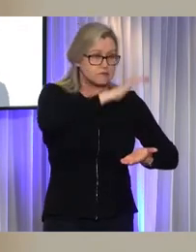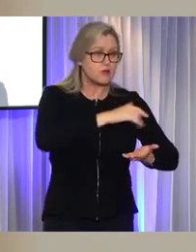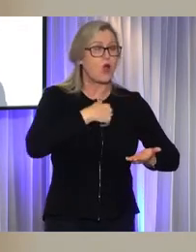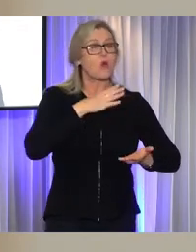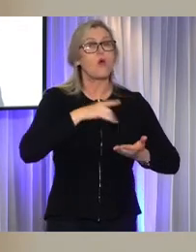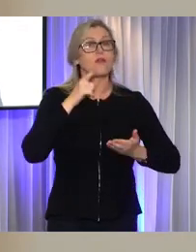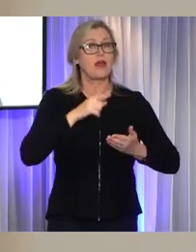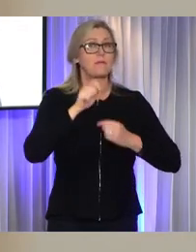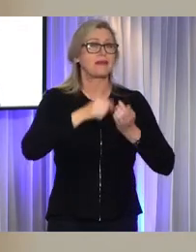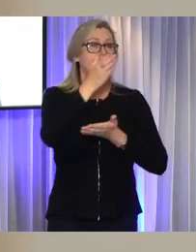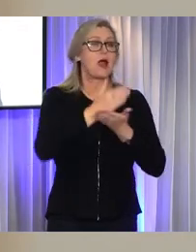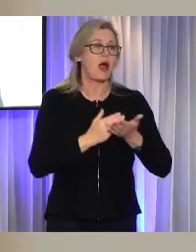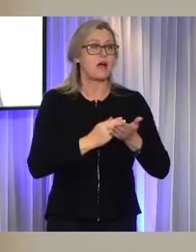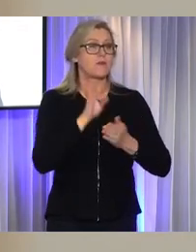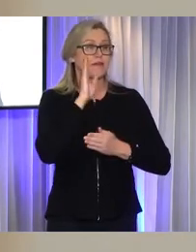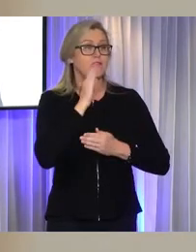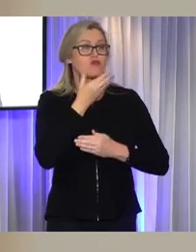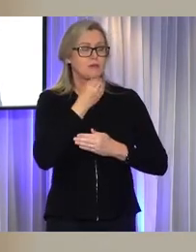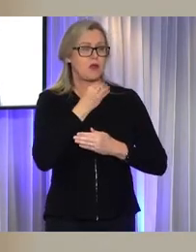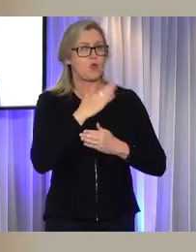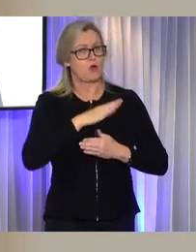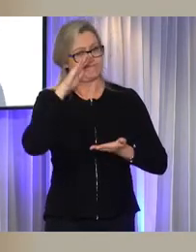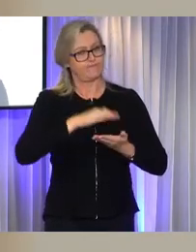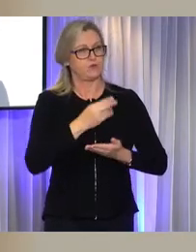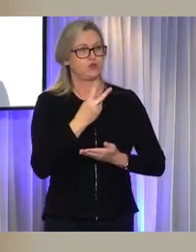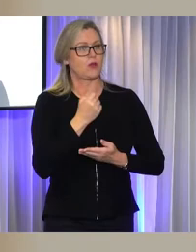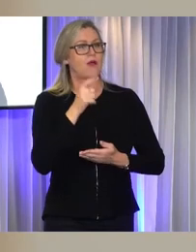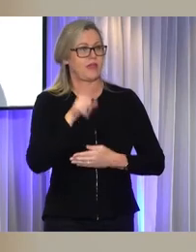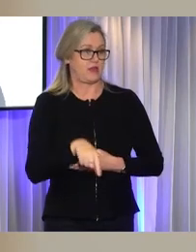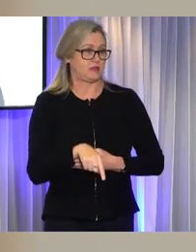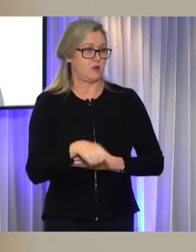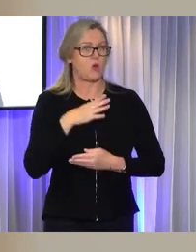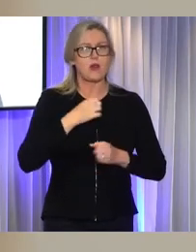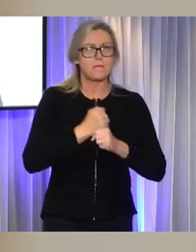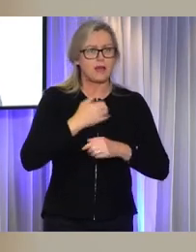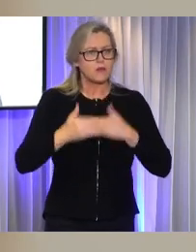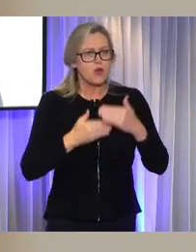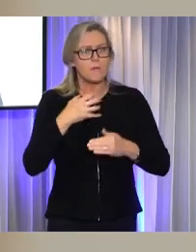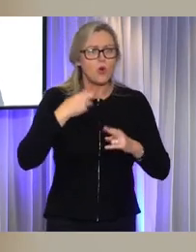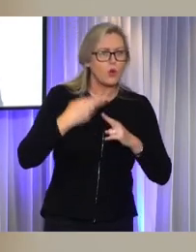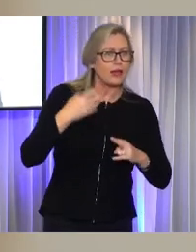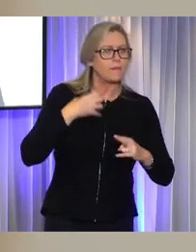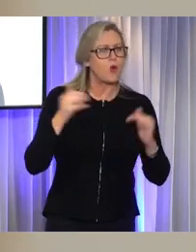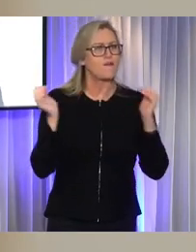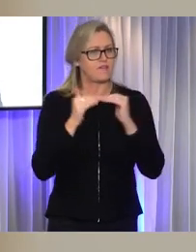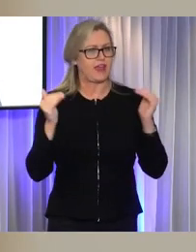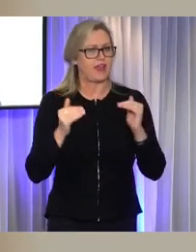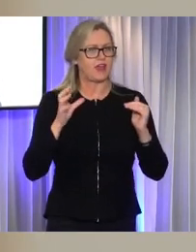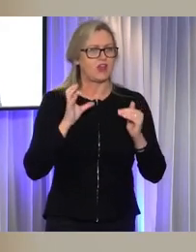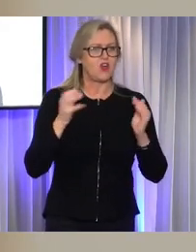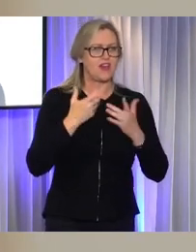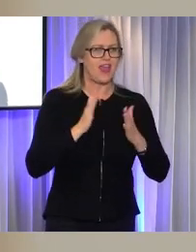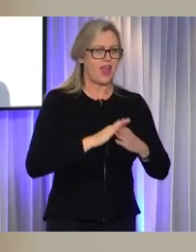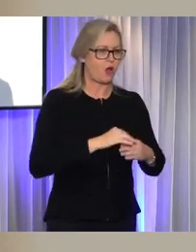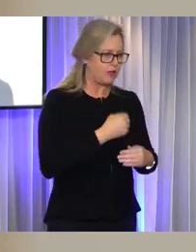list to 2,000 by Christmas. We want to make the dispute process quicker and fairer for participants, not a David and Goliath struggle between a